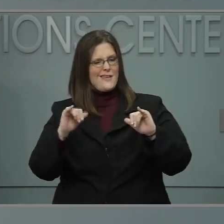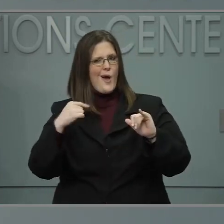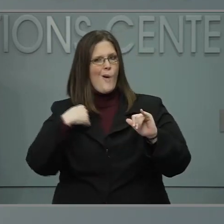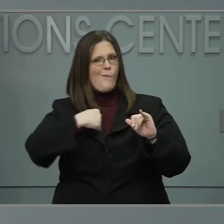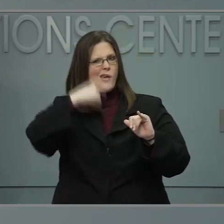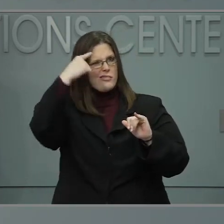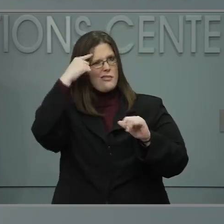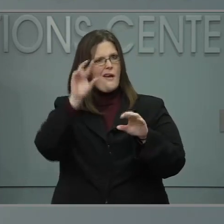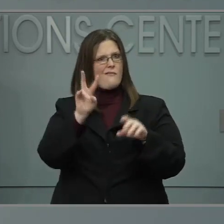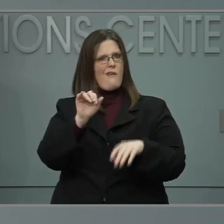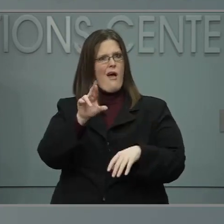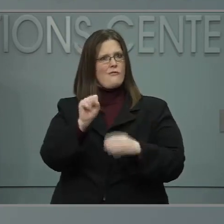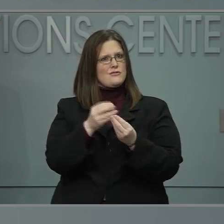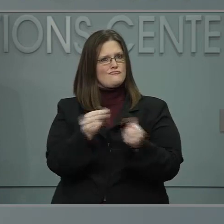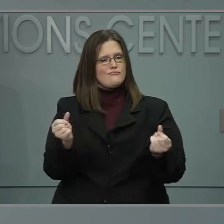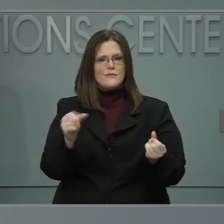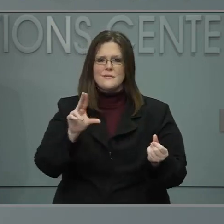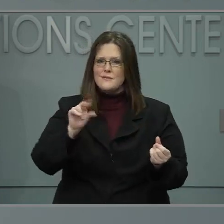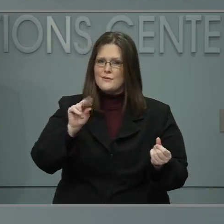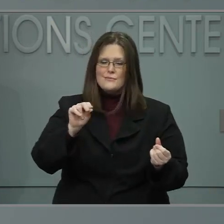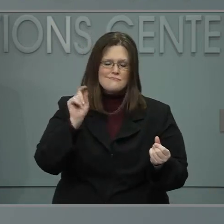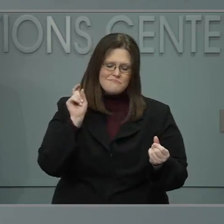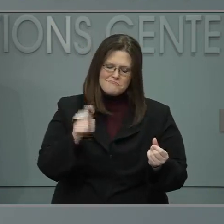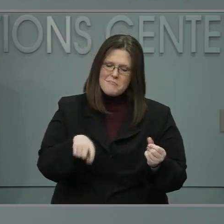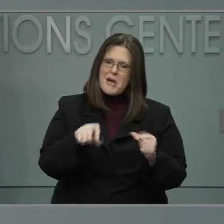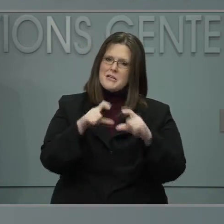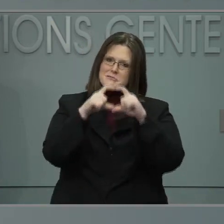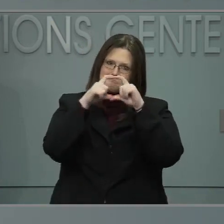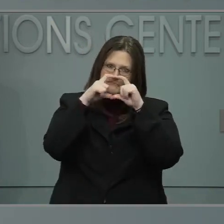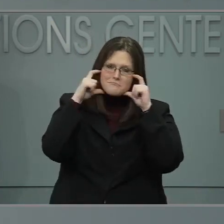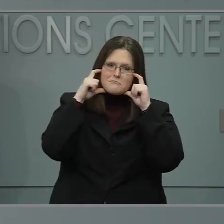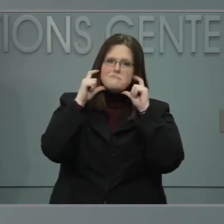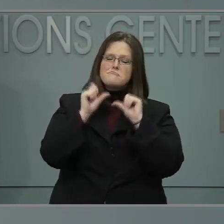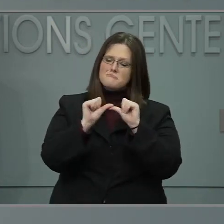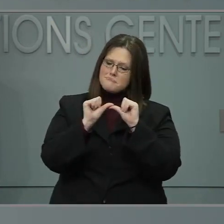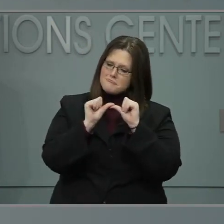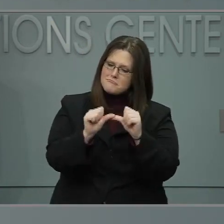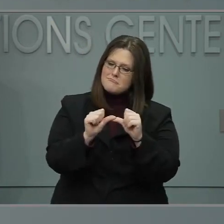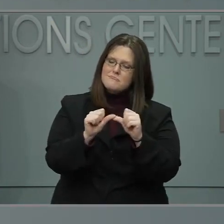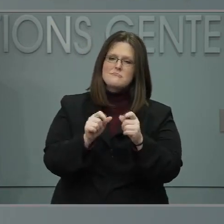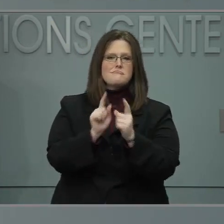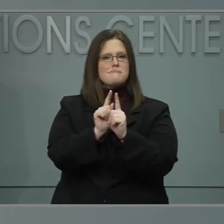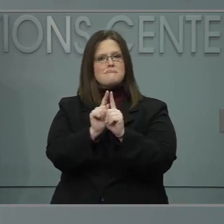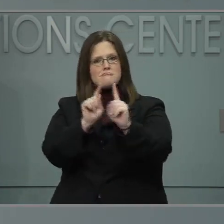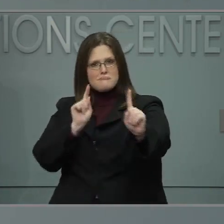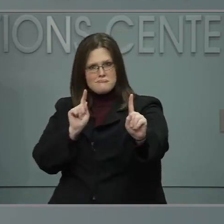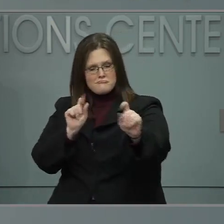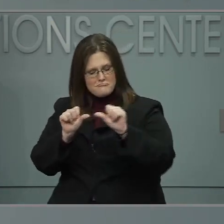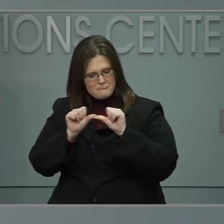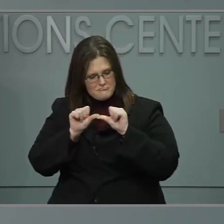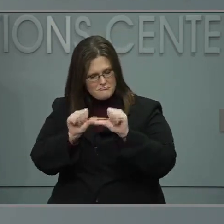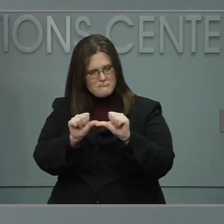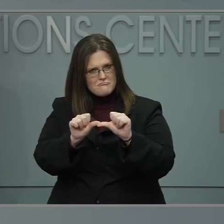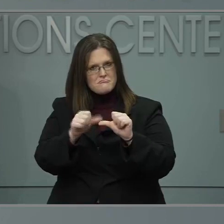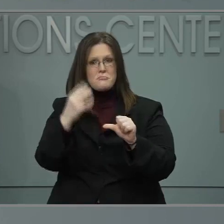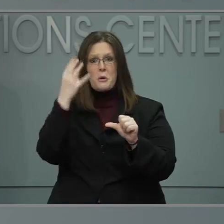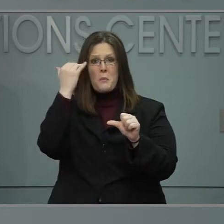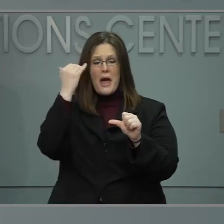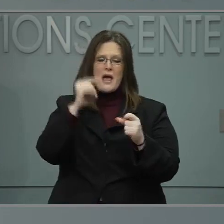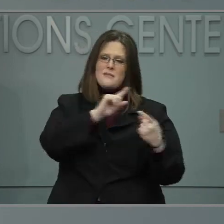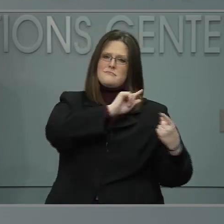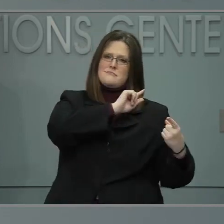spreading too easily. Doing the simple things that we know work like wearing a mask and social distancing will slow the spread